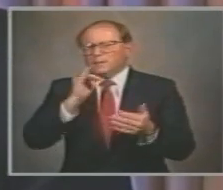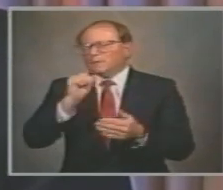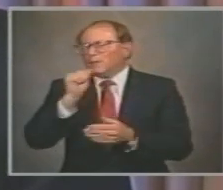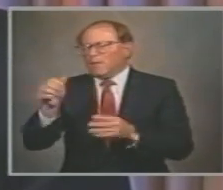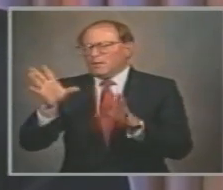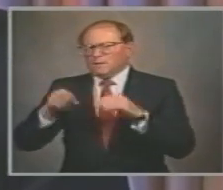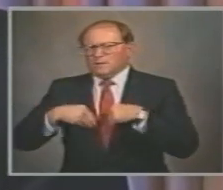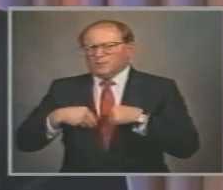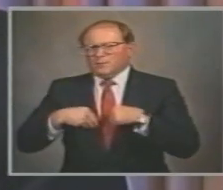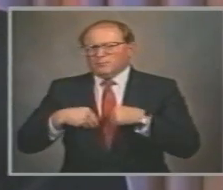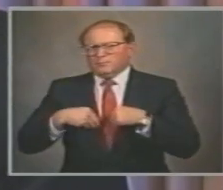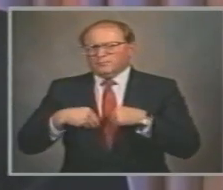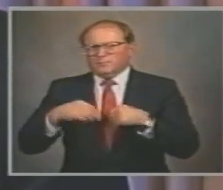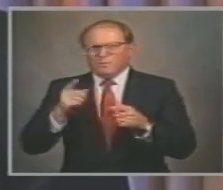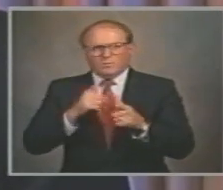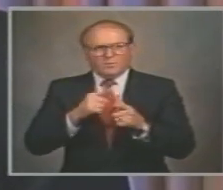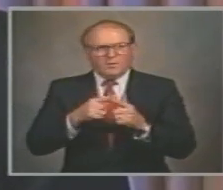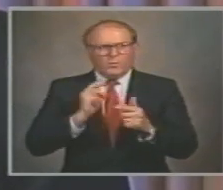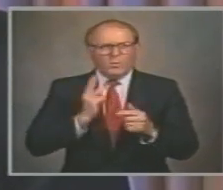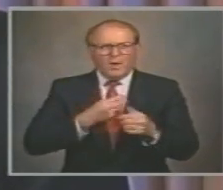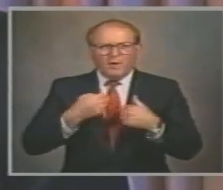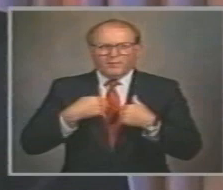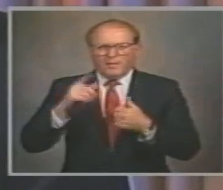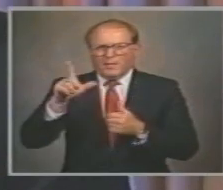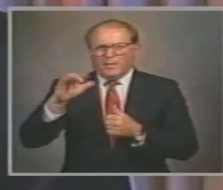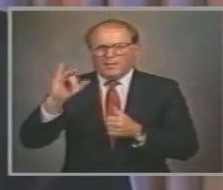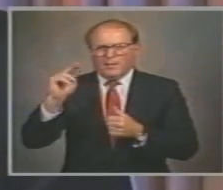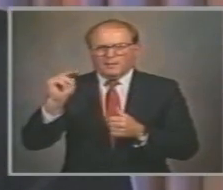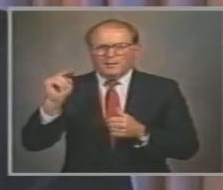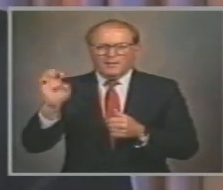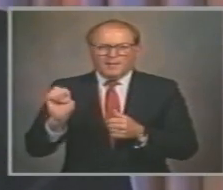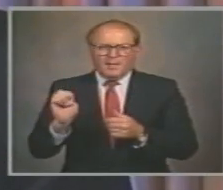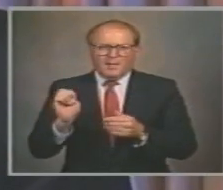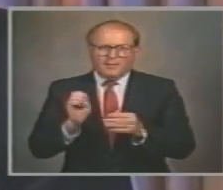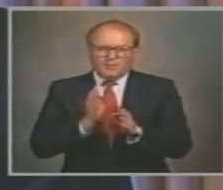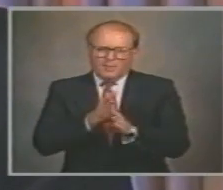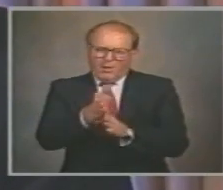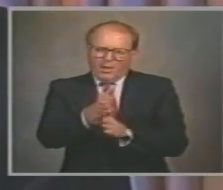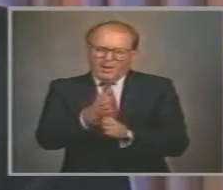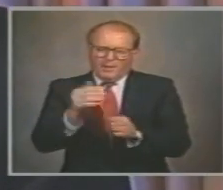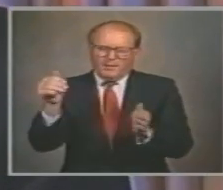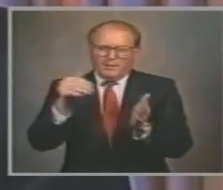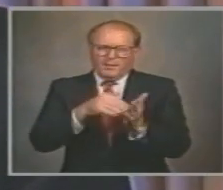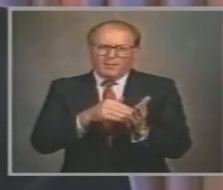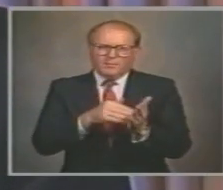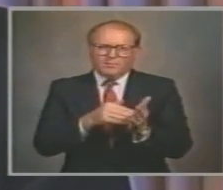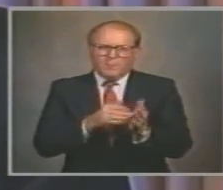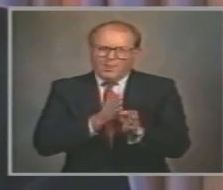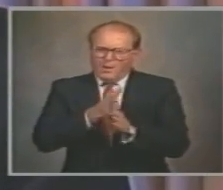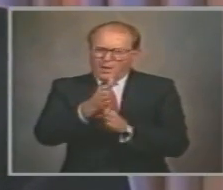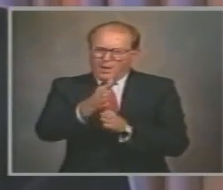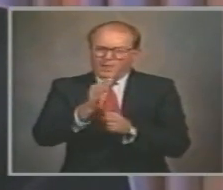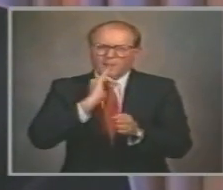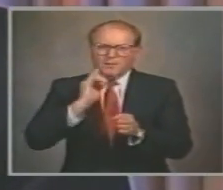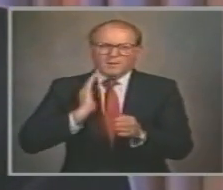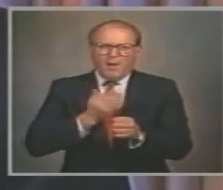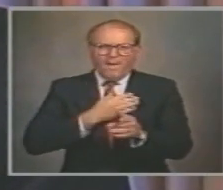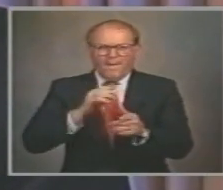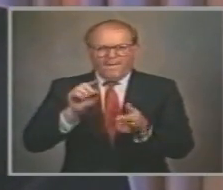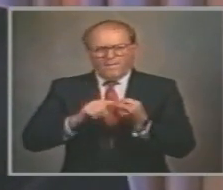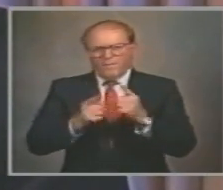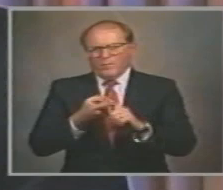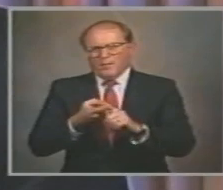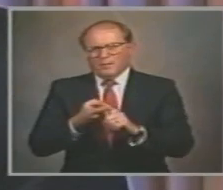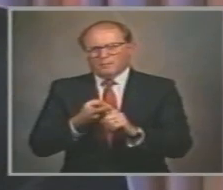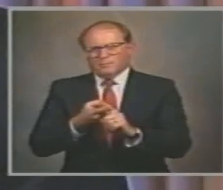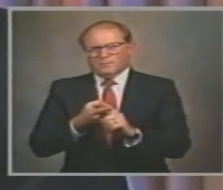And there are those lines again Stay in the lines The lines are our friends Stay in